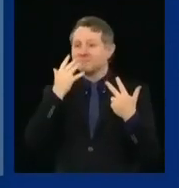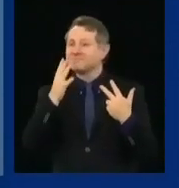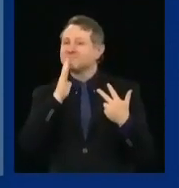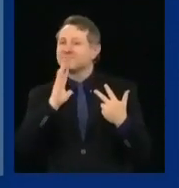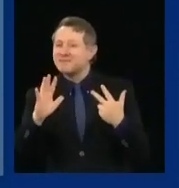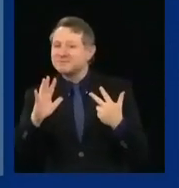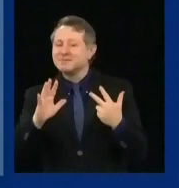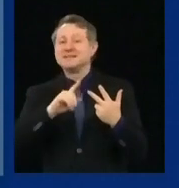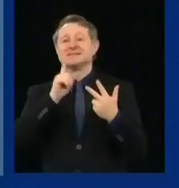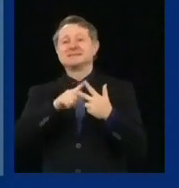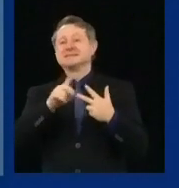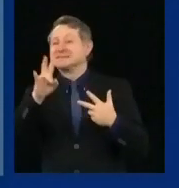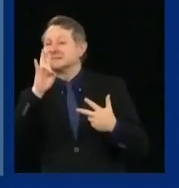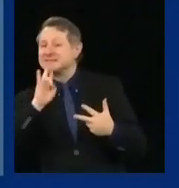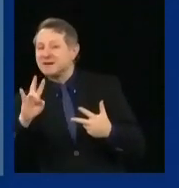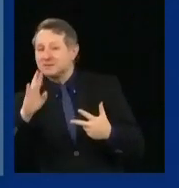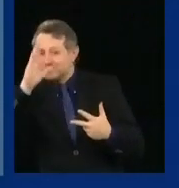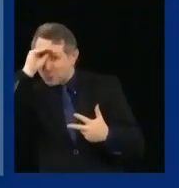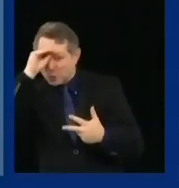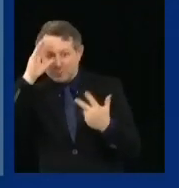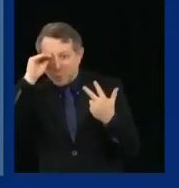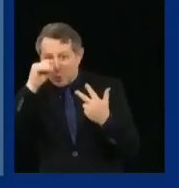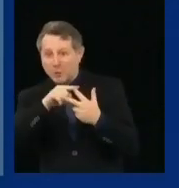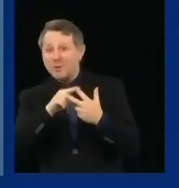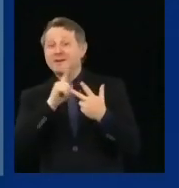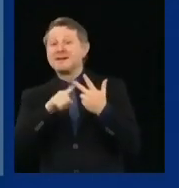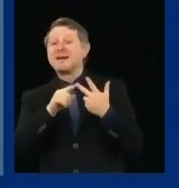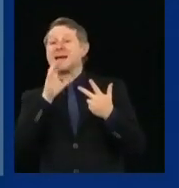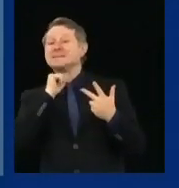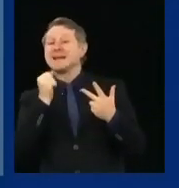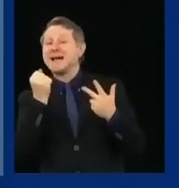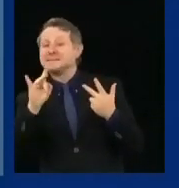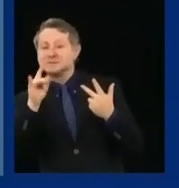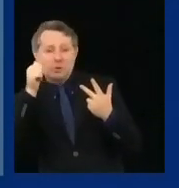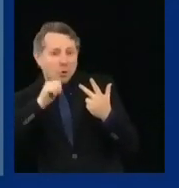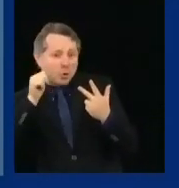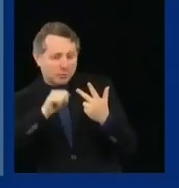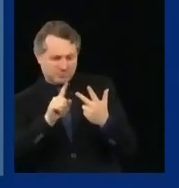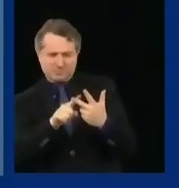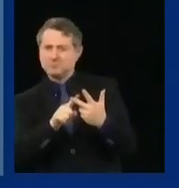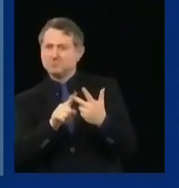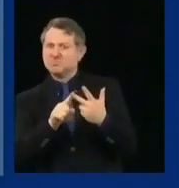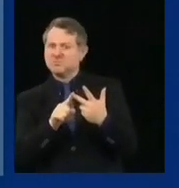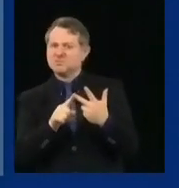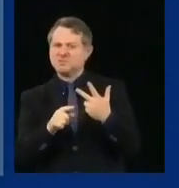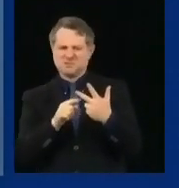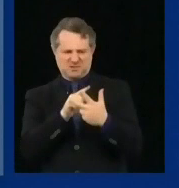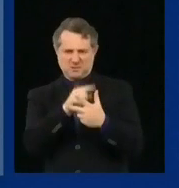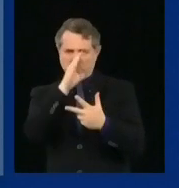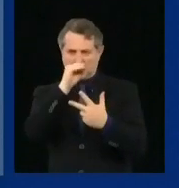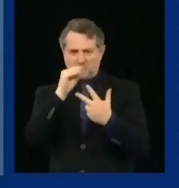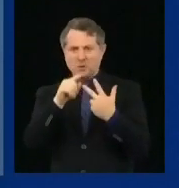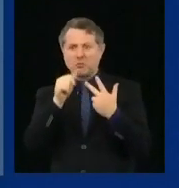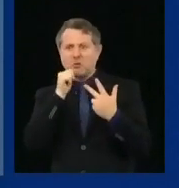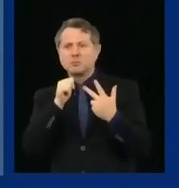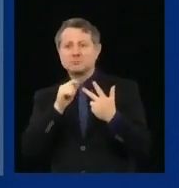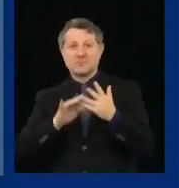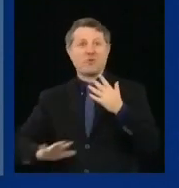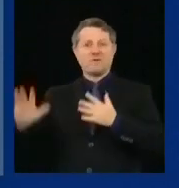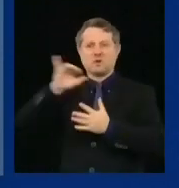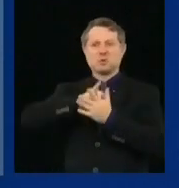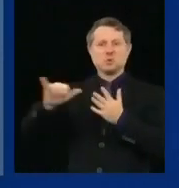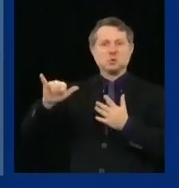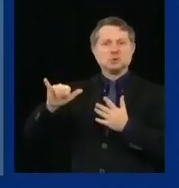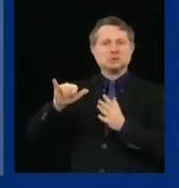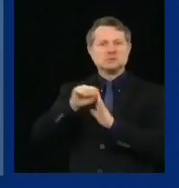girl. And these cases are all across the state, predominantly where the